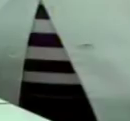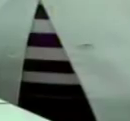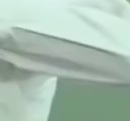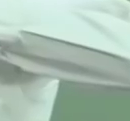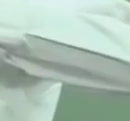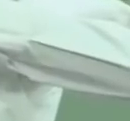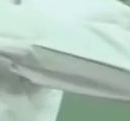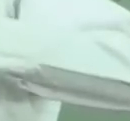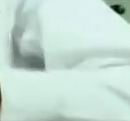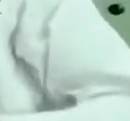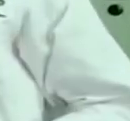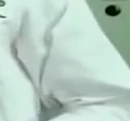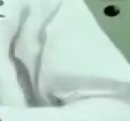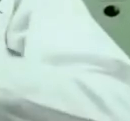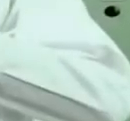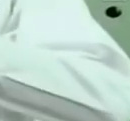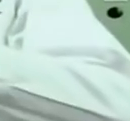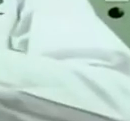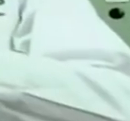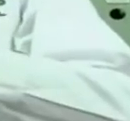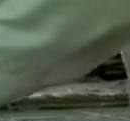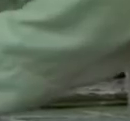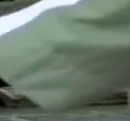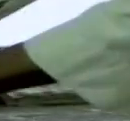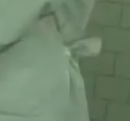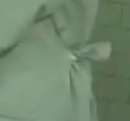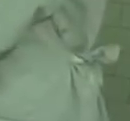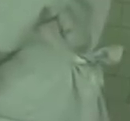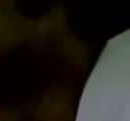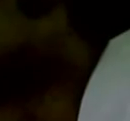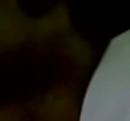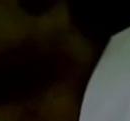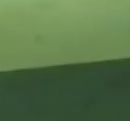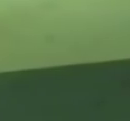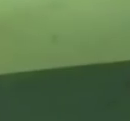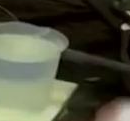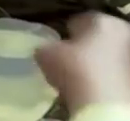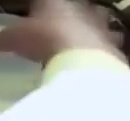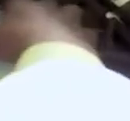We provide Customized solution For chemicals And soil laboratory testing